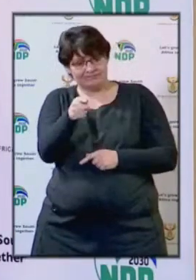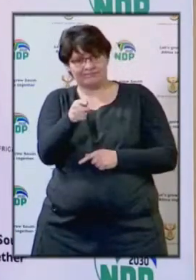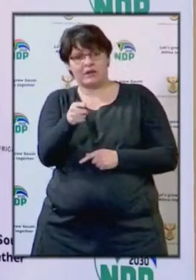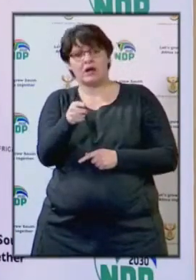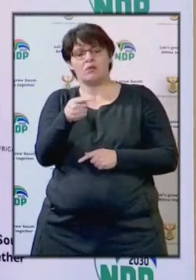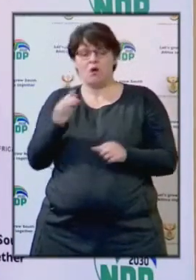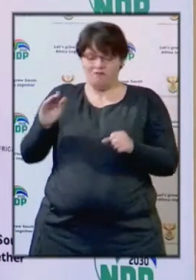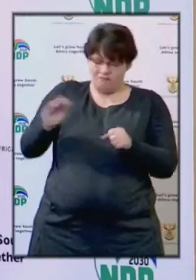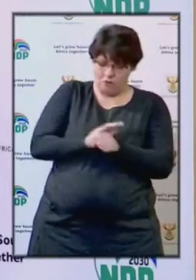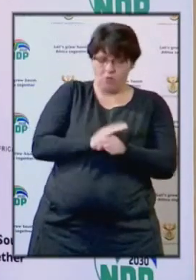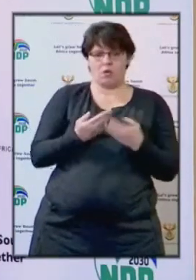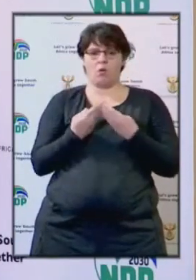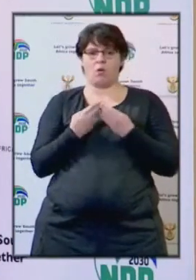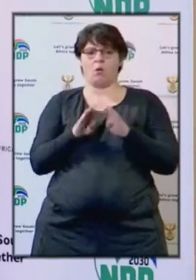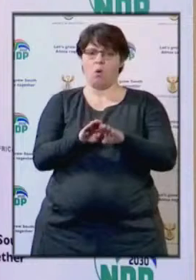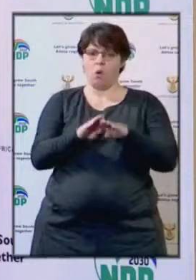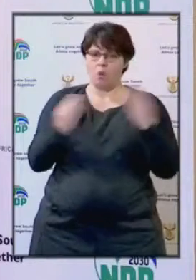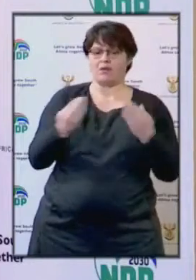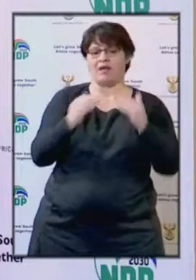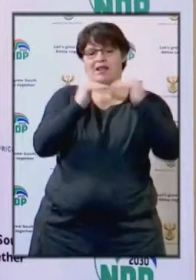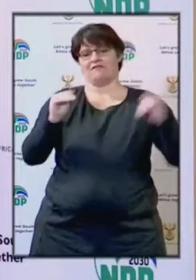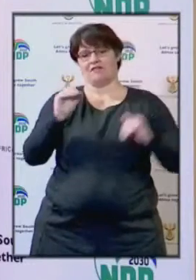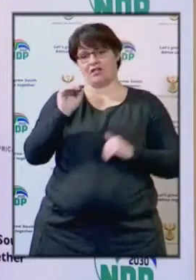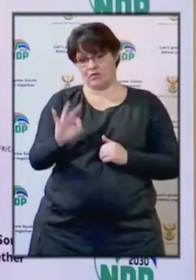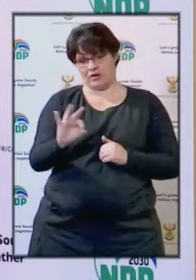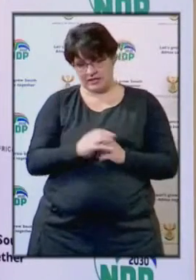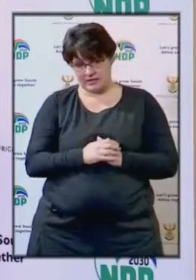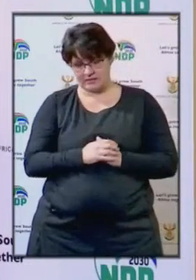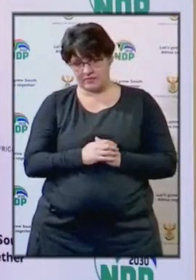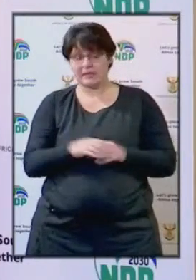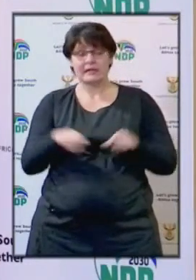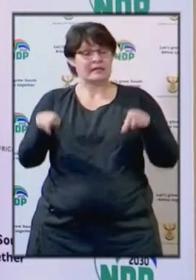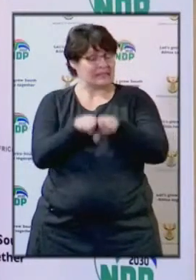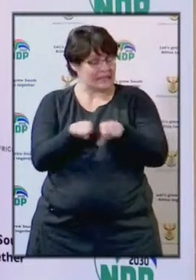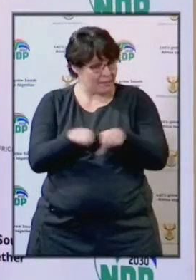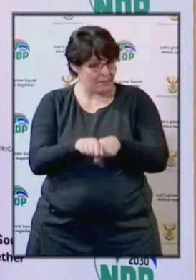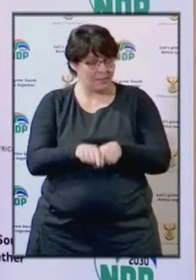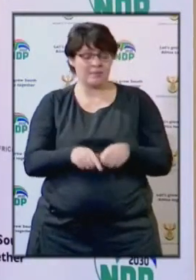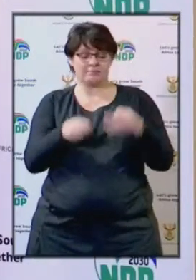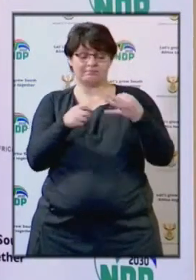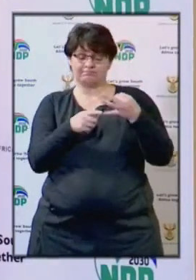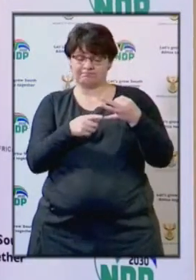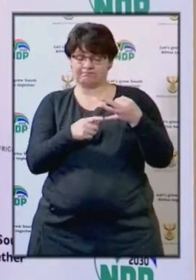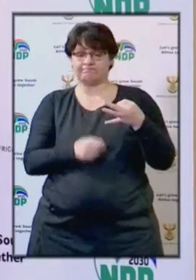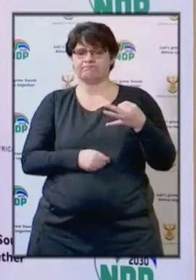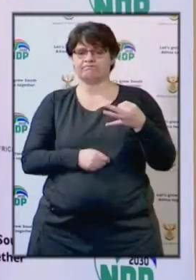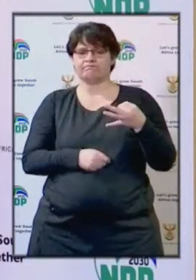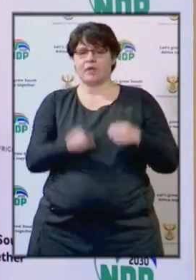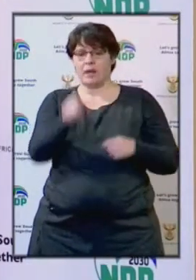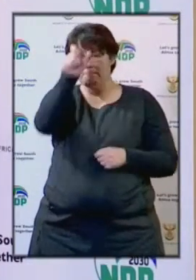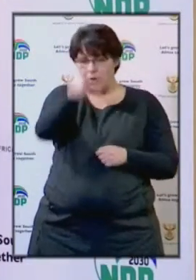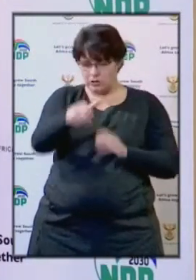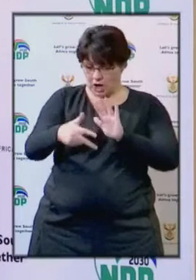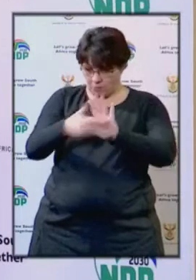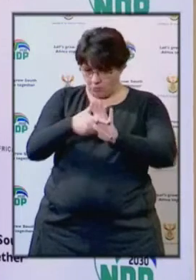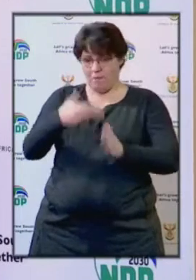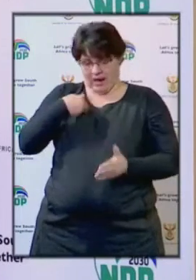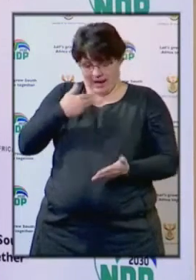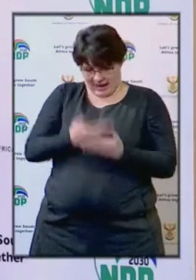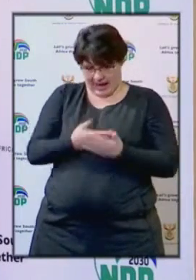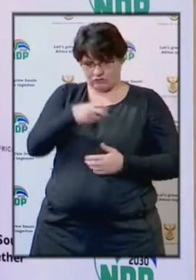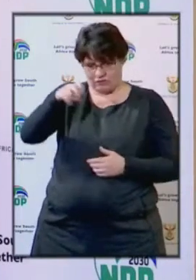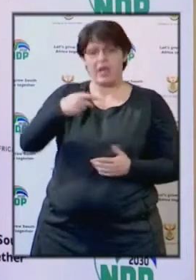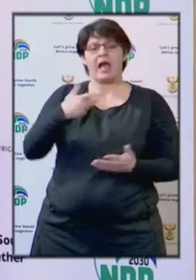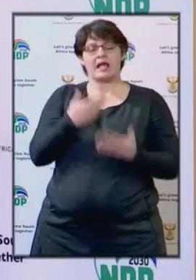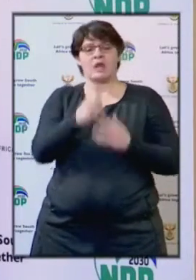coming to full operation during Level 3. We also welcome the fact that those approved to travel are allowed to